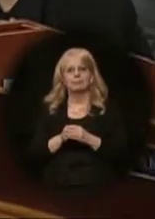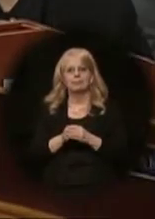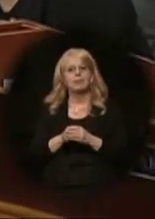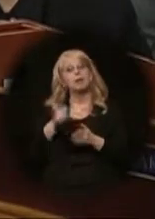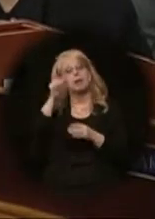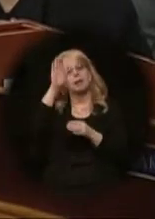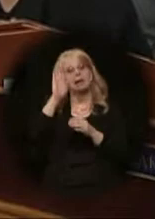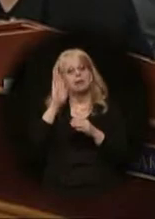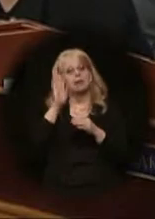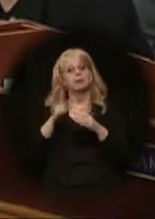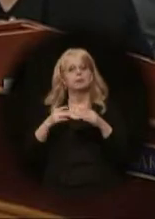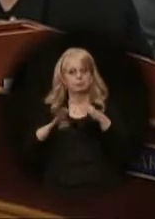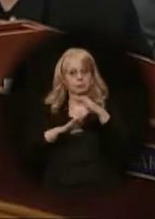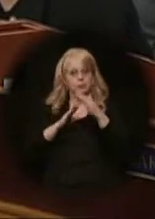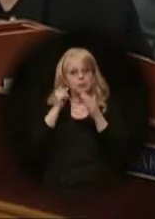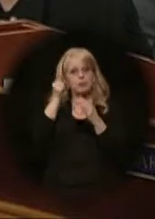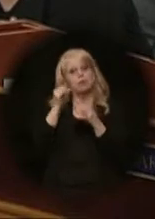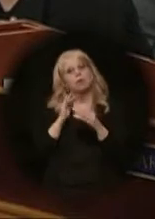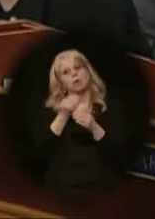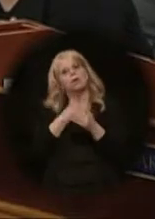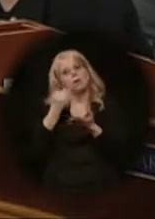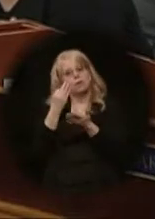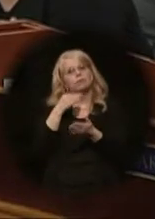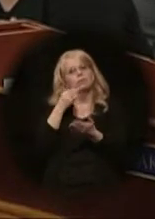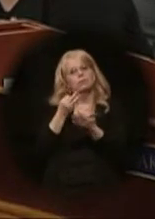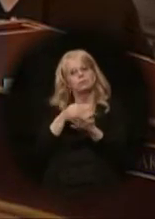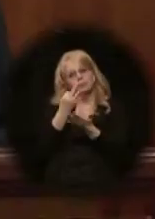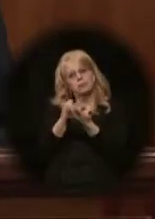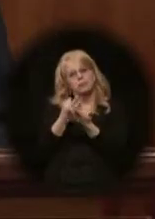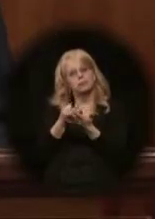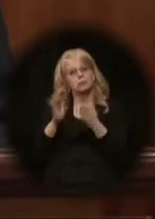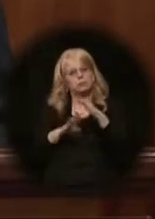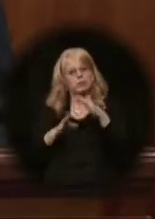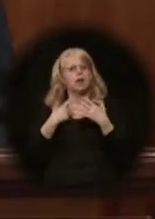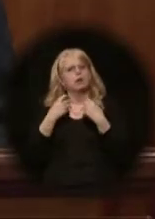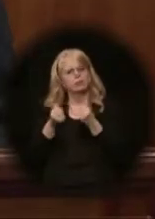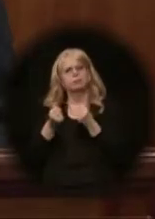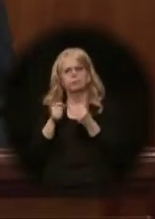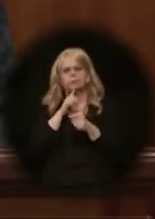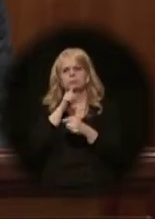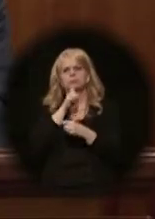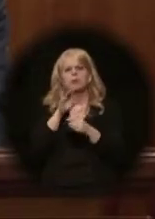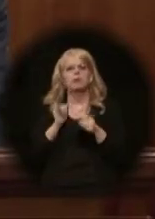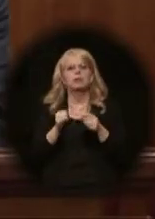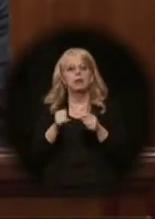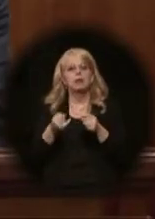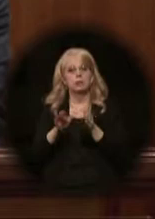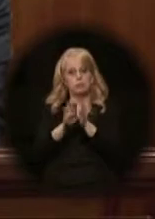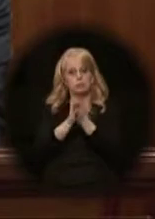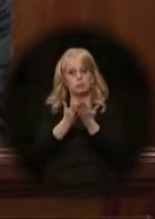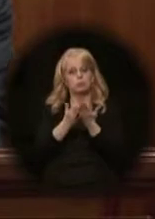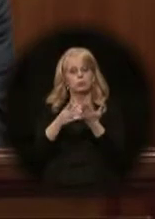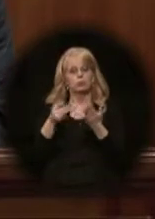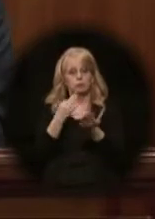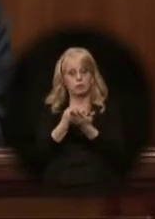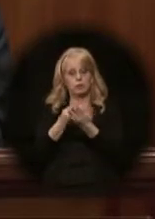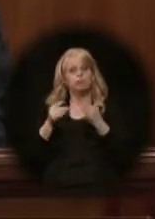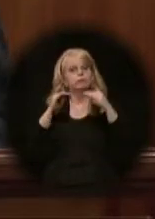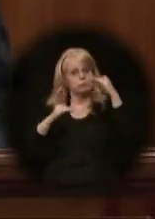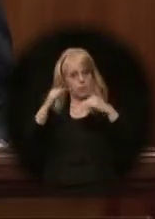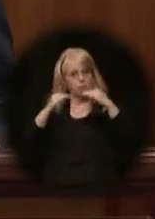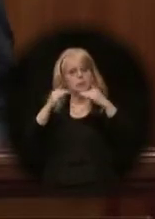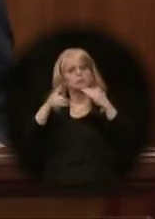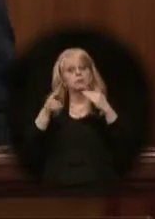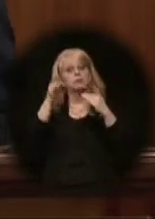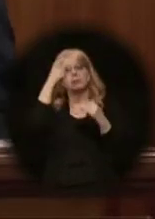Alaska's foundation, our financial foundation, is already very healthy. The books are balanced because we've been disciplined